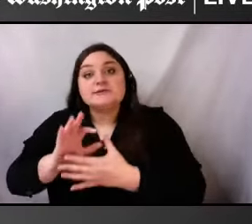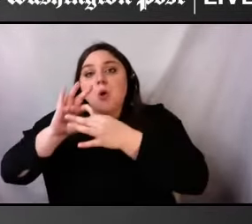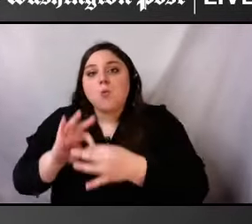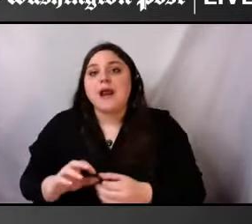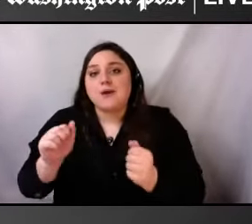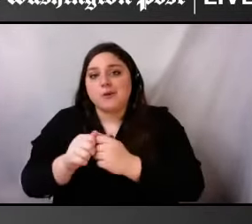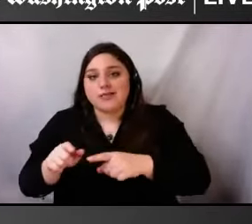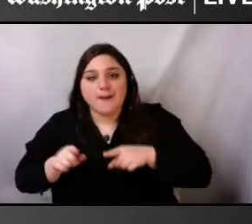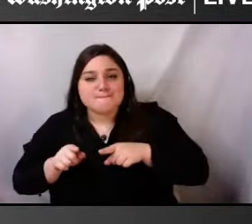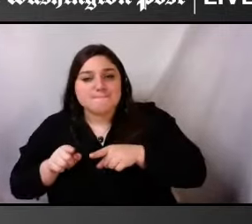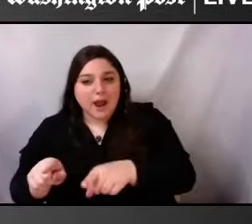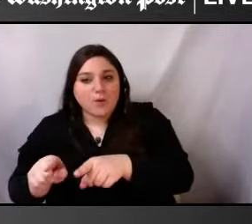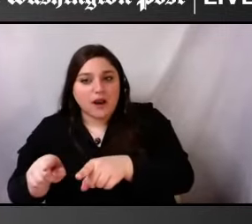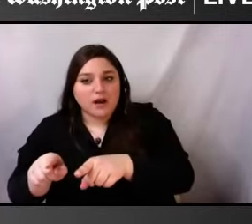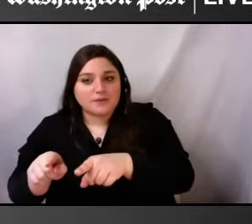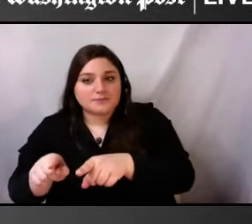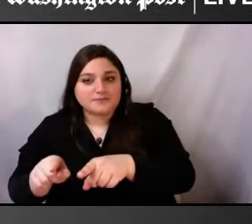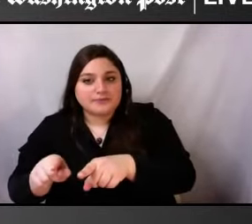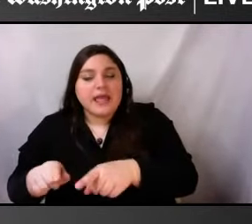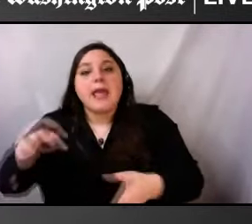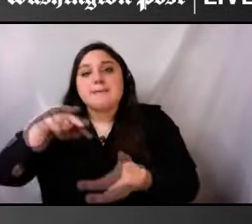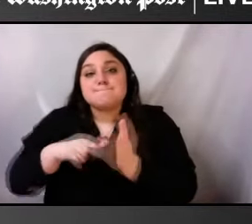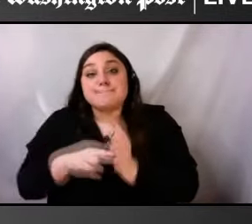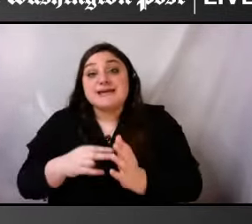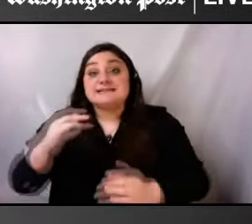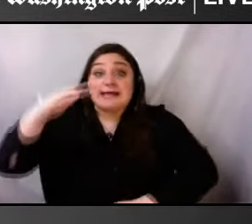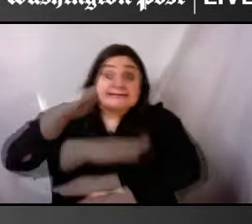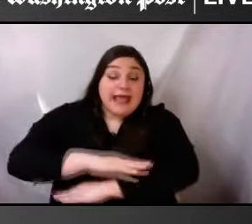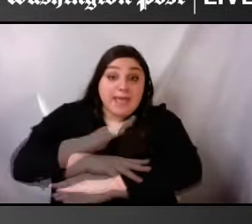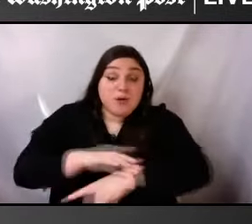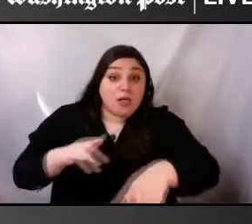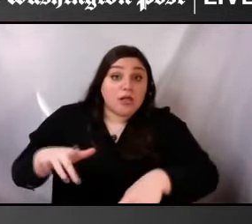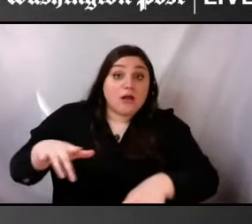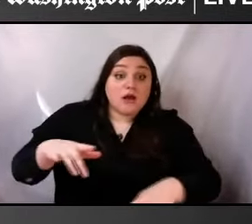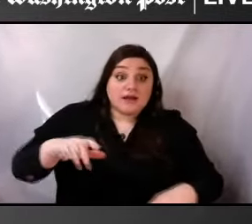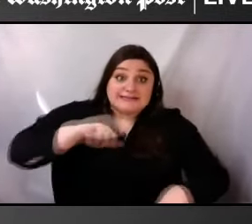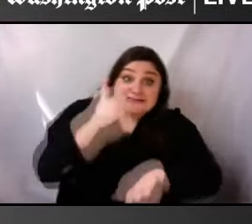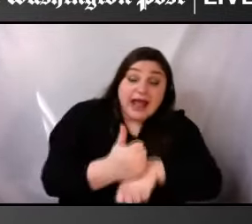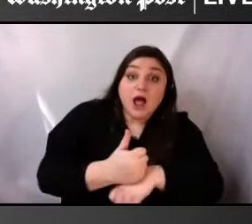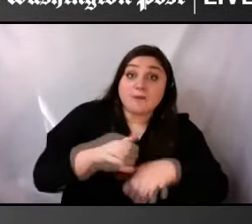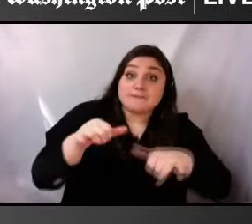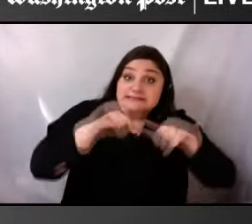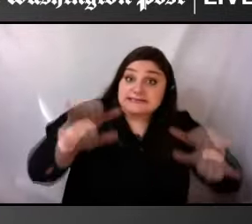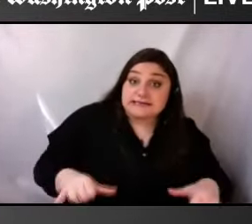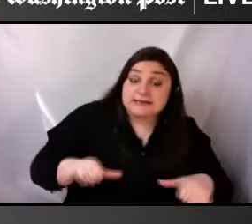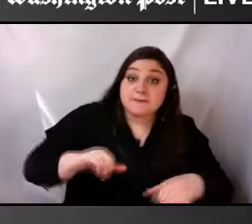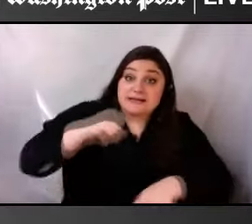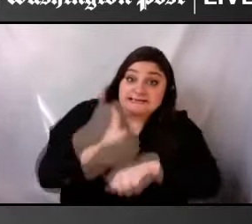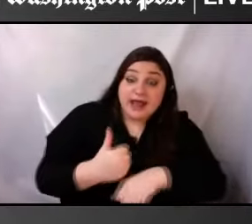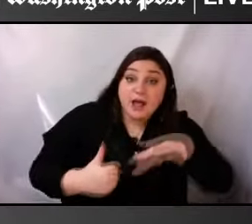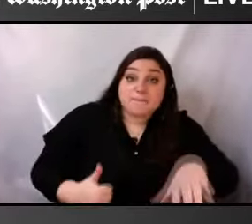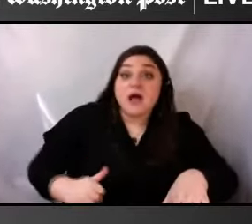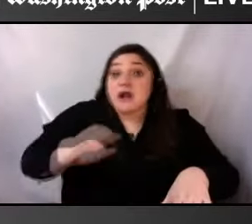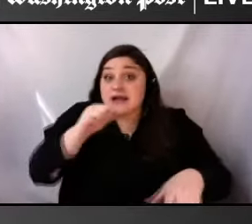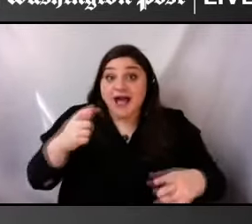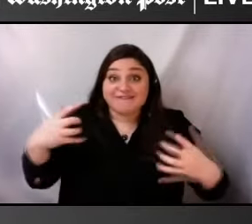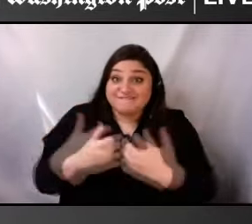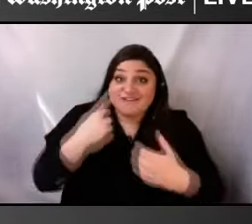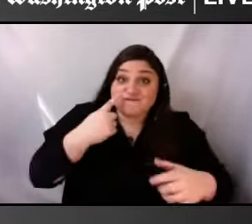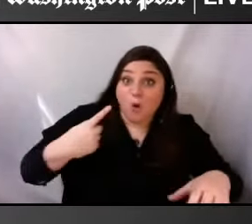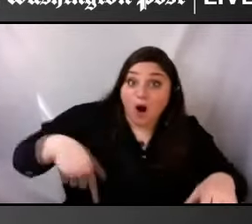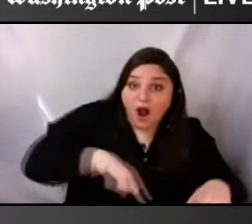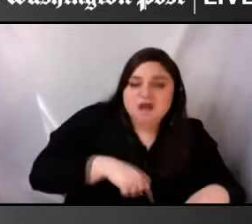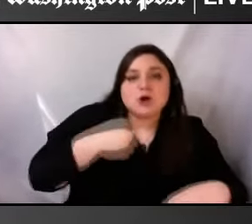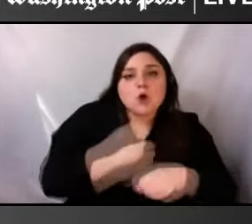table that wasn't built for us in the first place. And justice is all about recognizing that and saying, hey, let's co